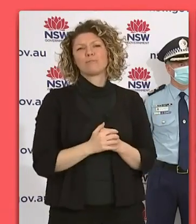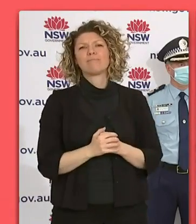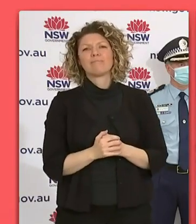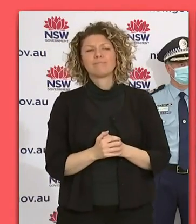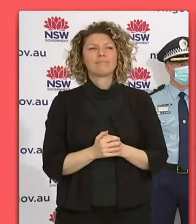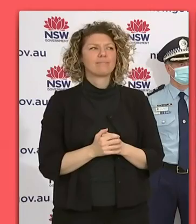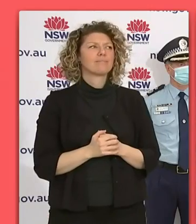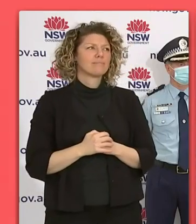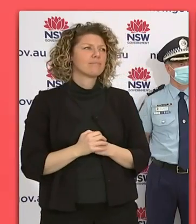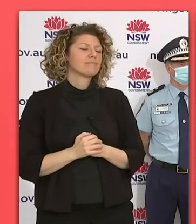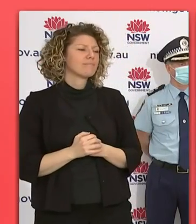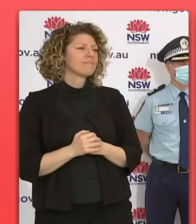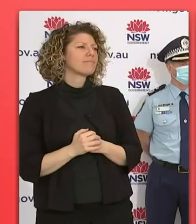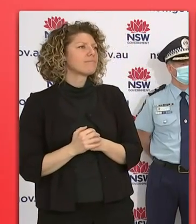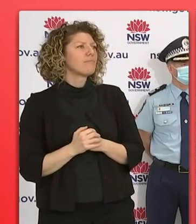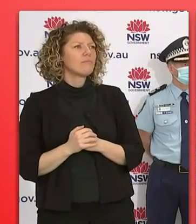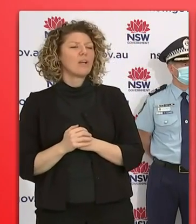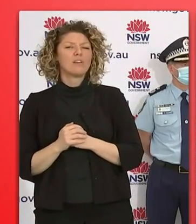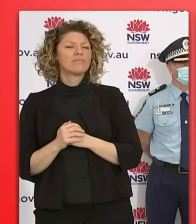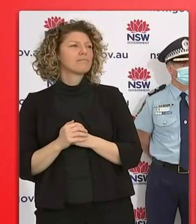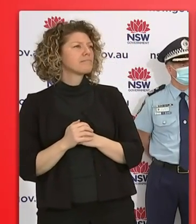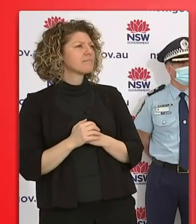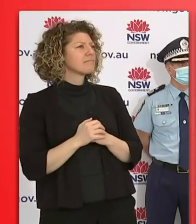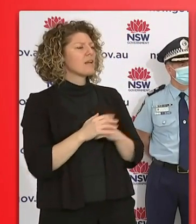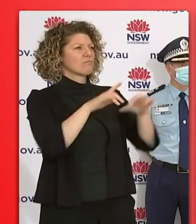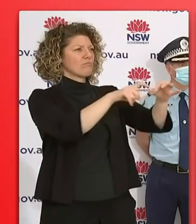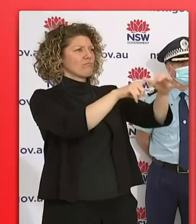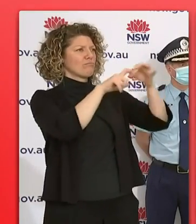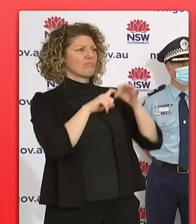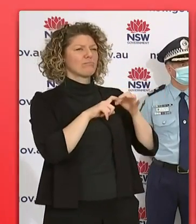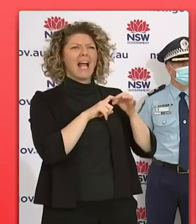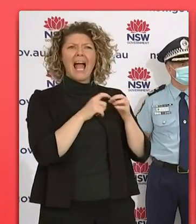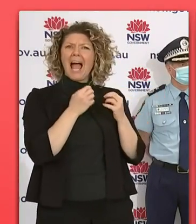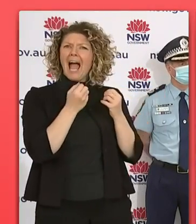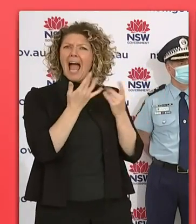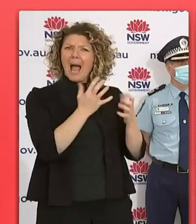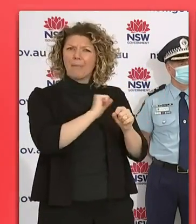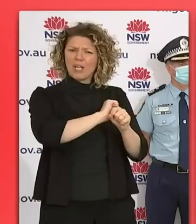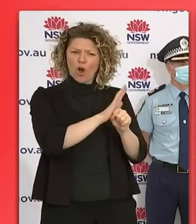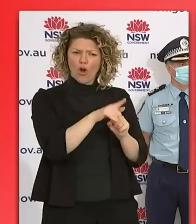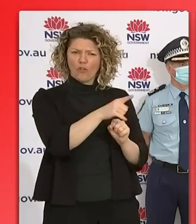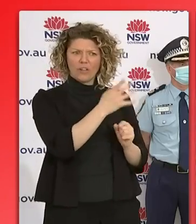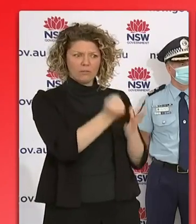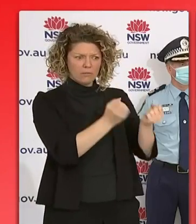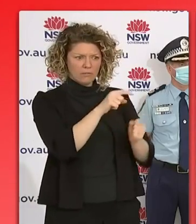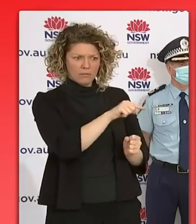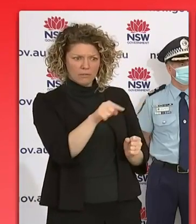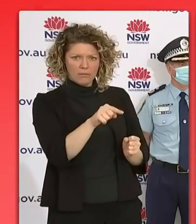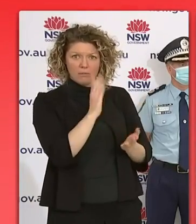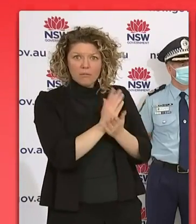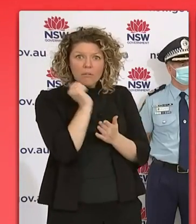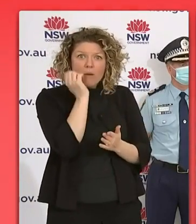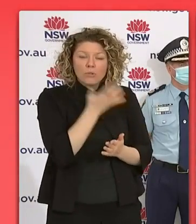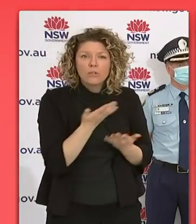many of those cases, how many of those cases are in Indigenous communities? Um, look, I'm not going to provide the overall breakdown, but